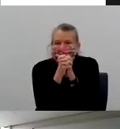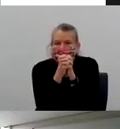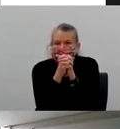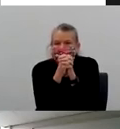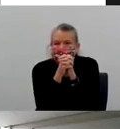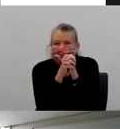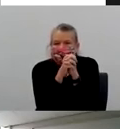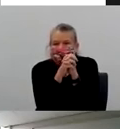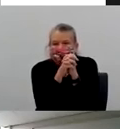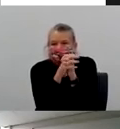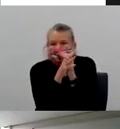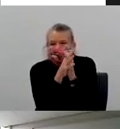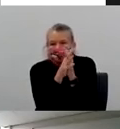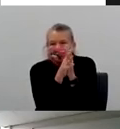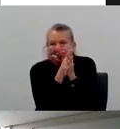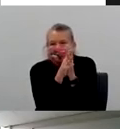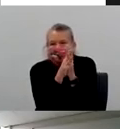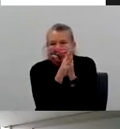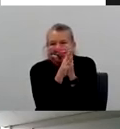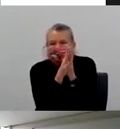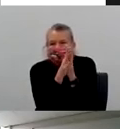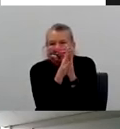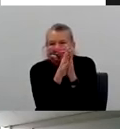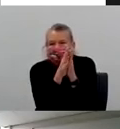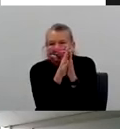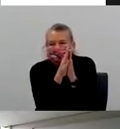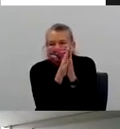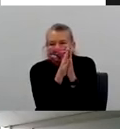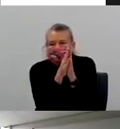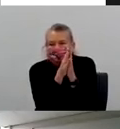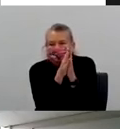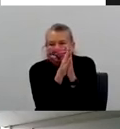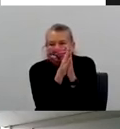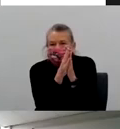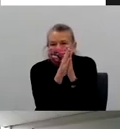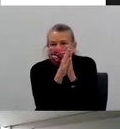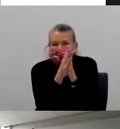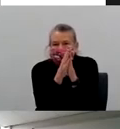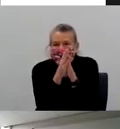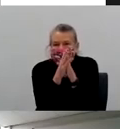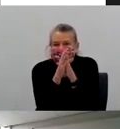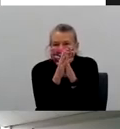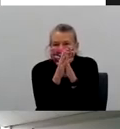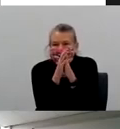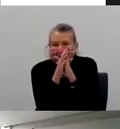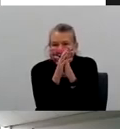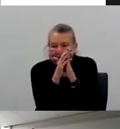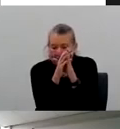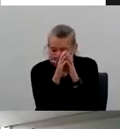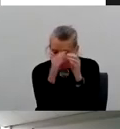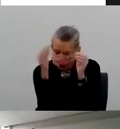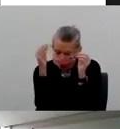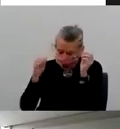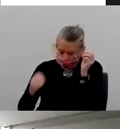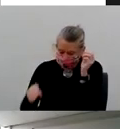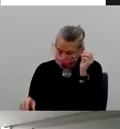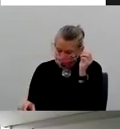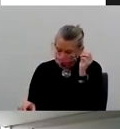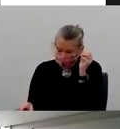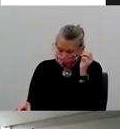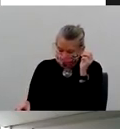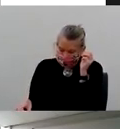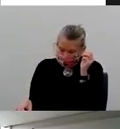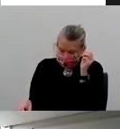so early on, Dr. Fauci showed slides, um, with the cases per 100,000 of coronavirus in the United